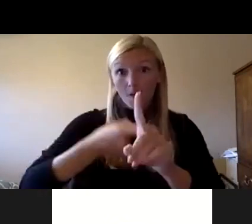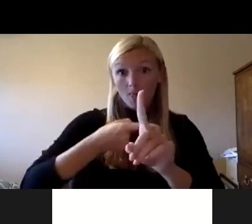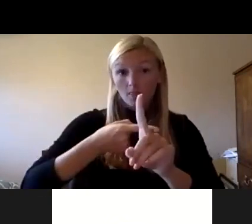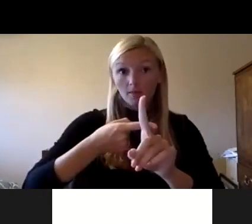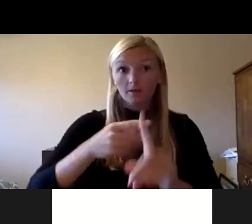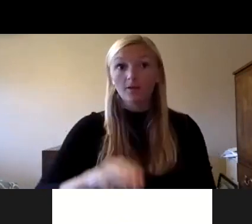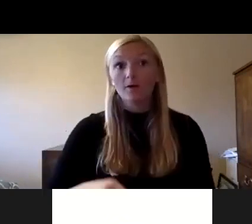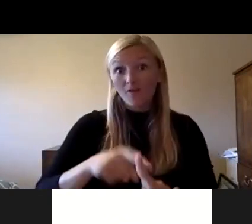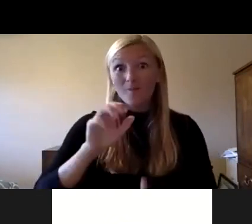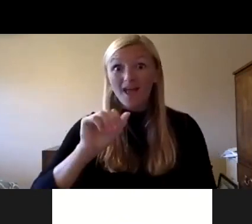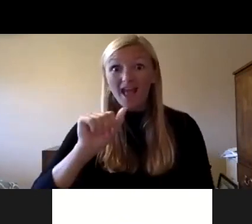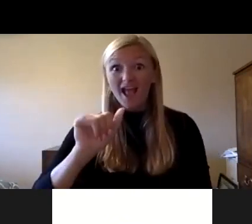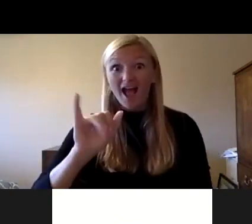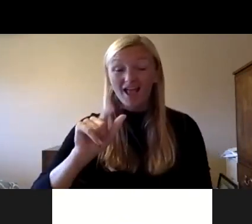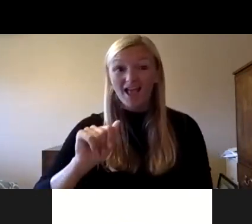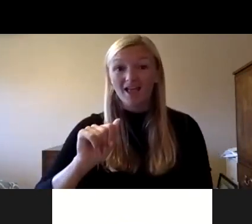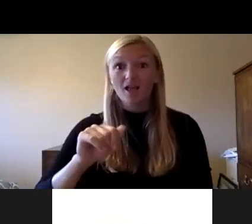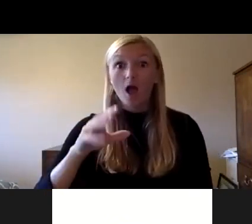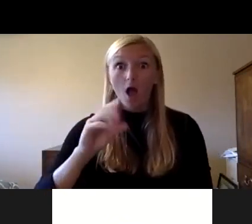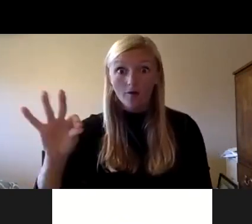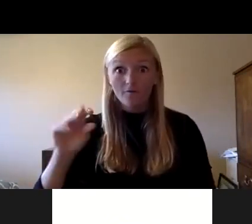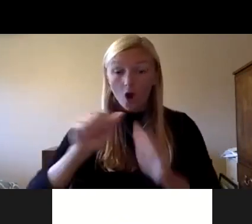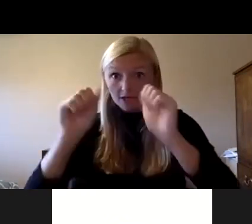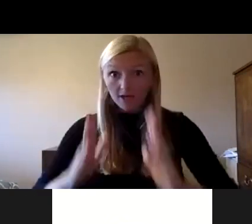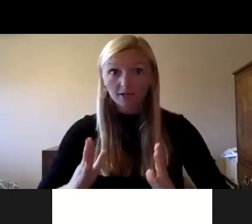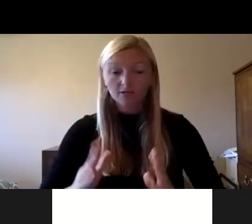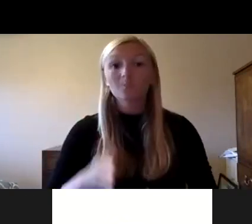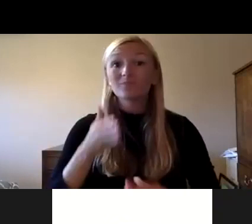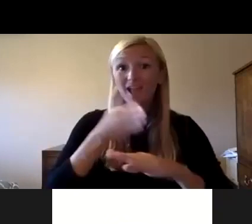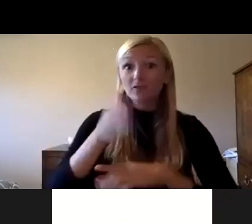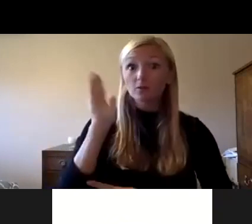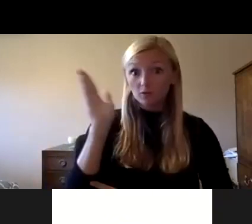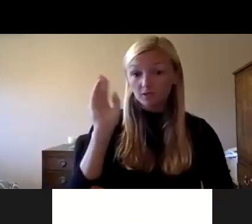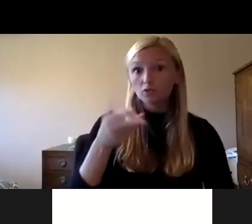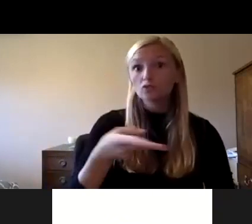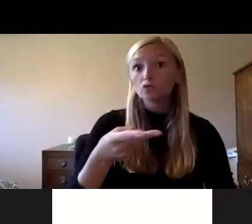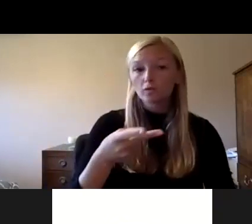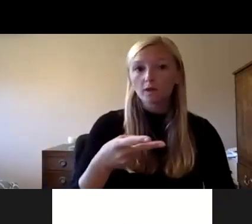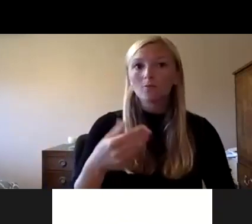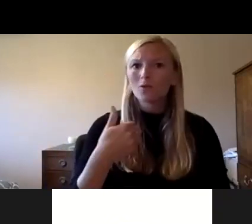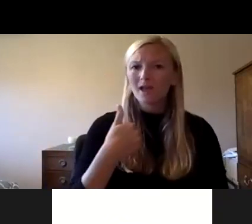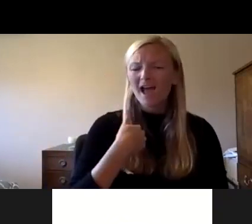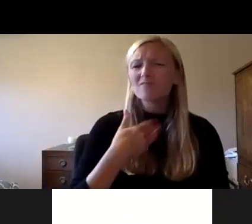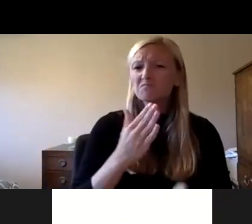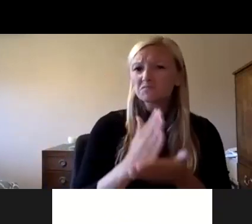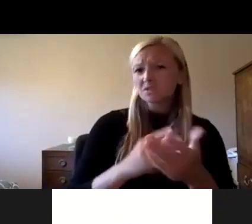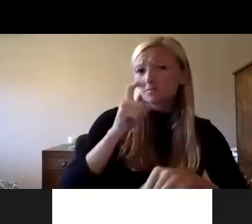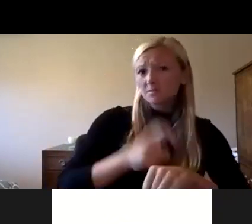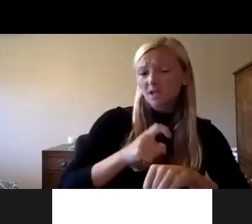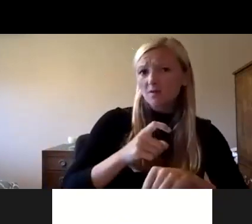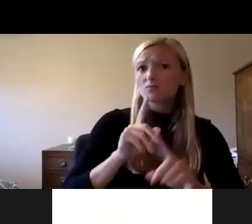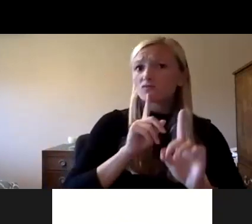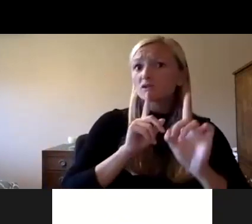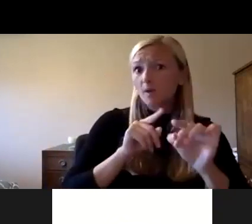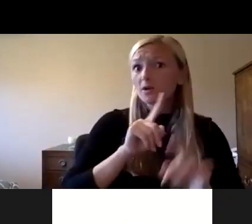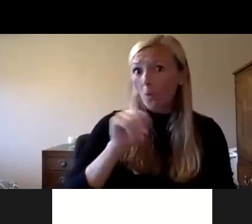of architects after the presentations by tracy and janine we will have some time to respond to